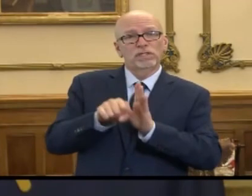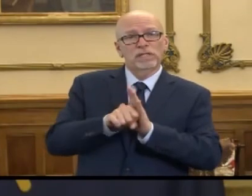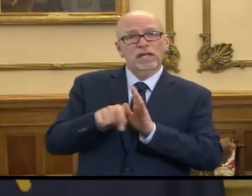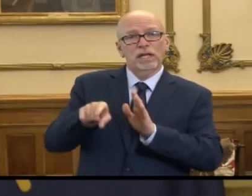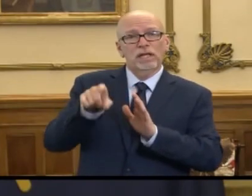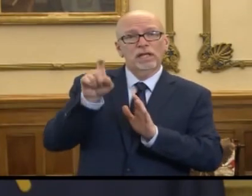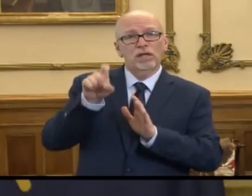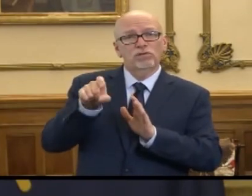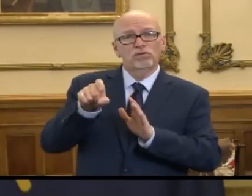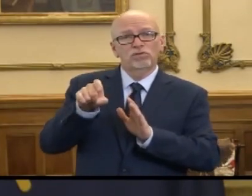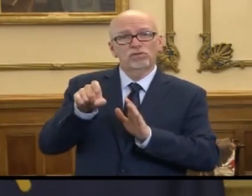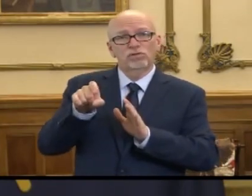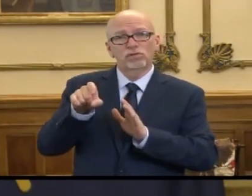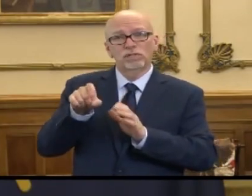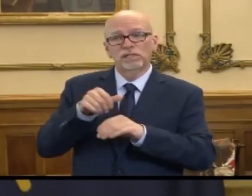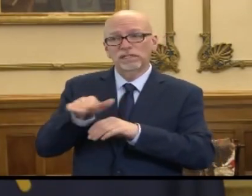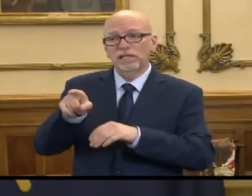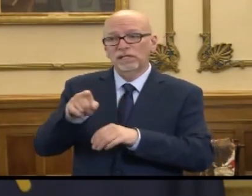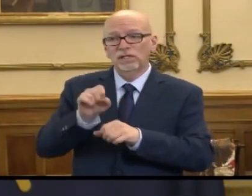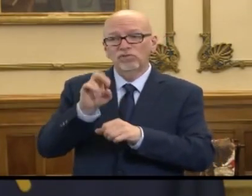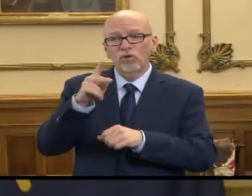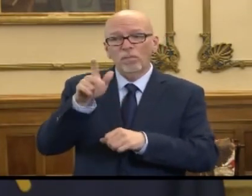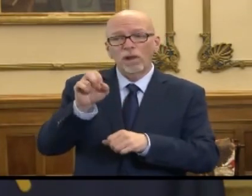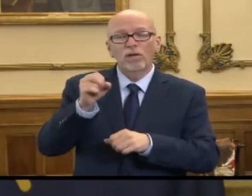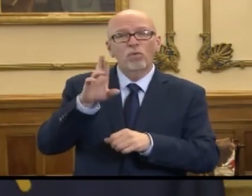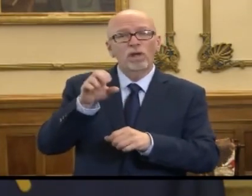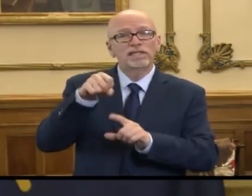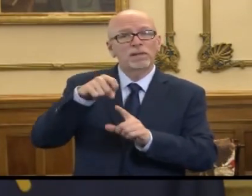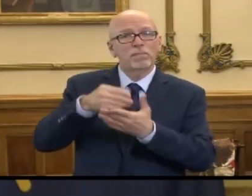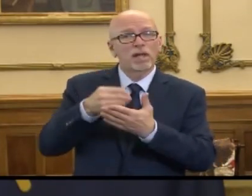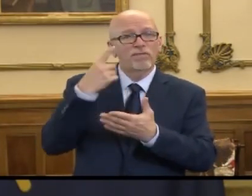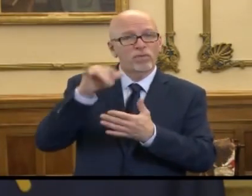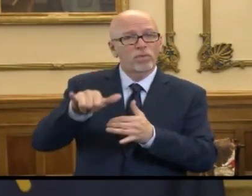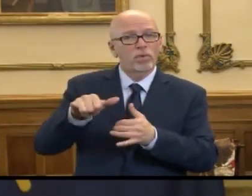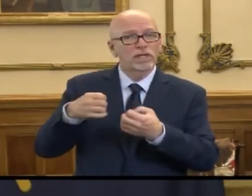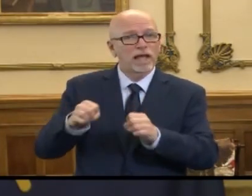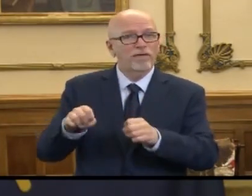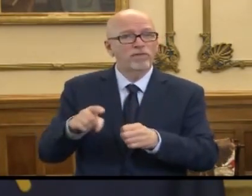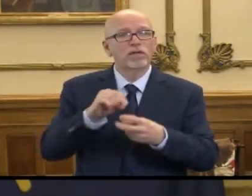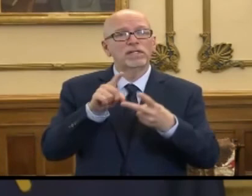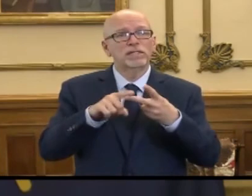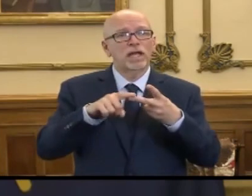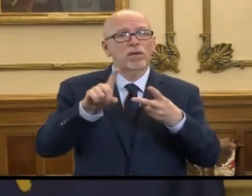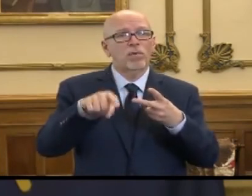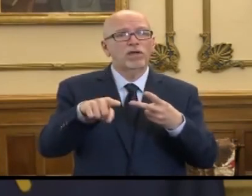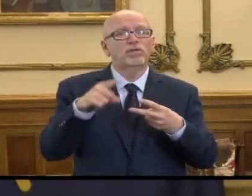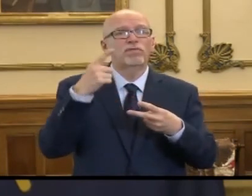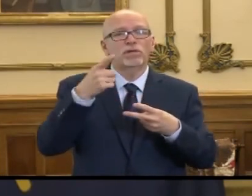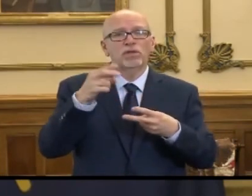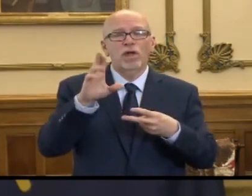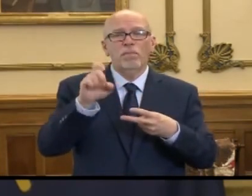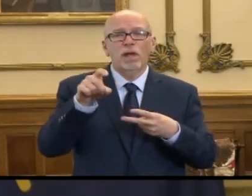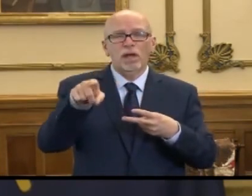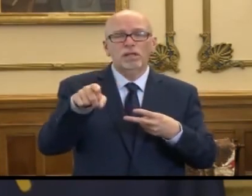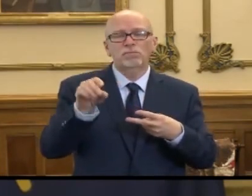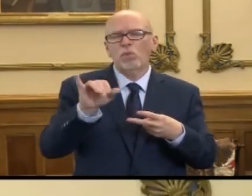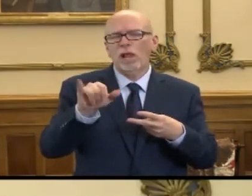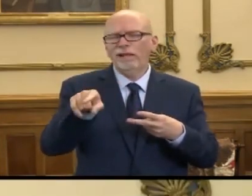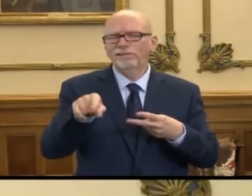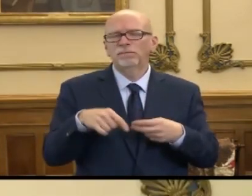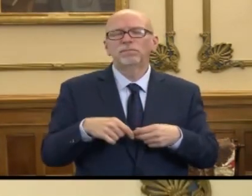spend some of its surplus or stimulus money on those efforts? The second question for Dr. Box, most likely,